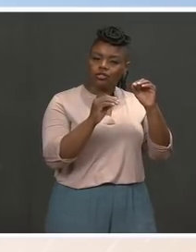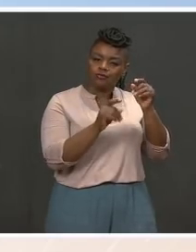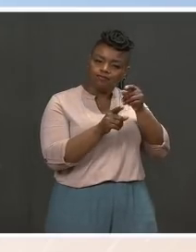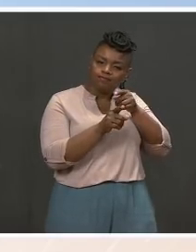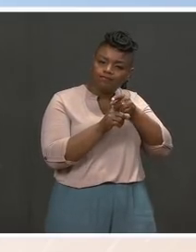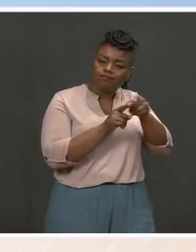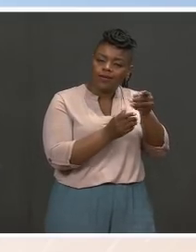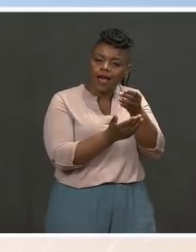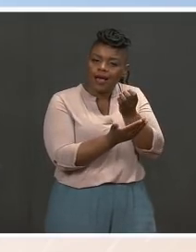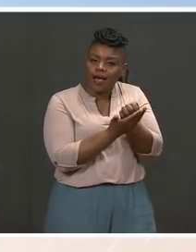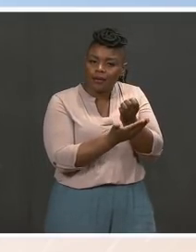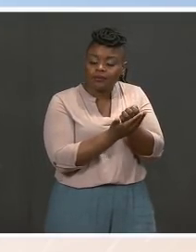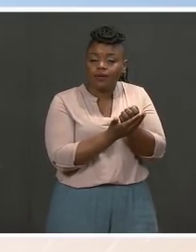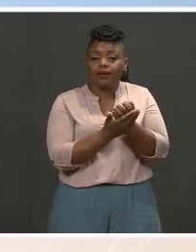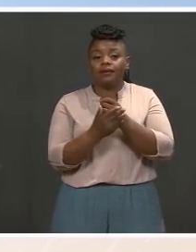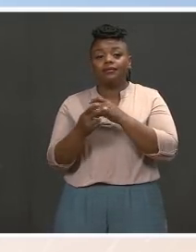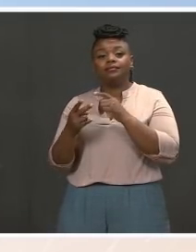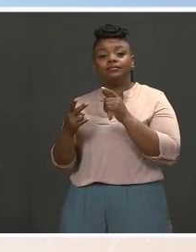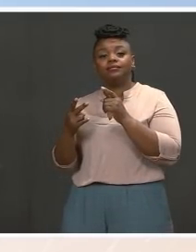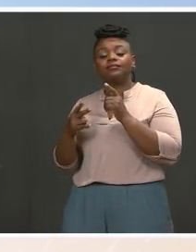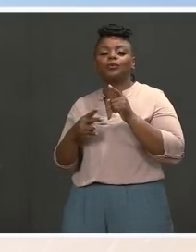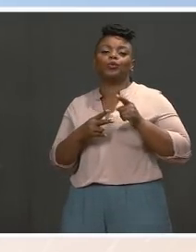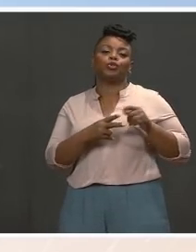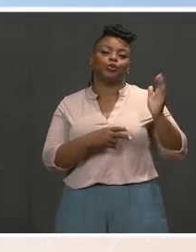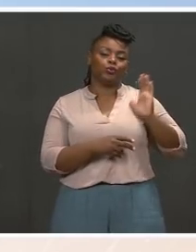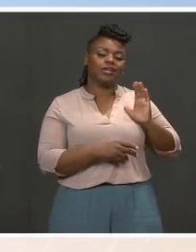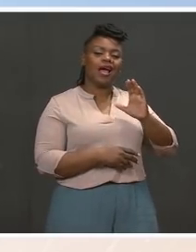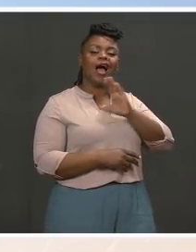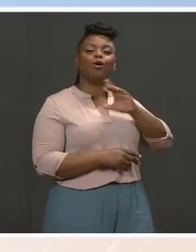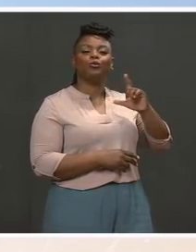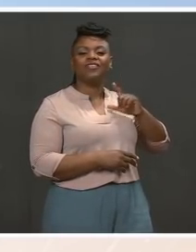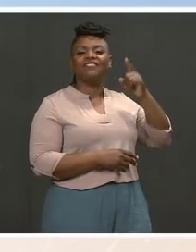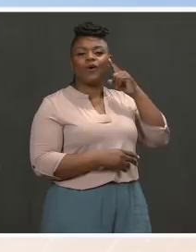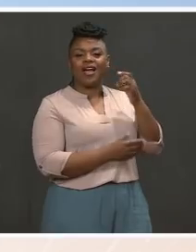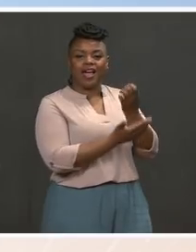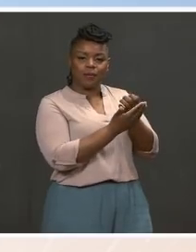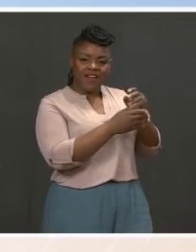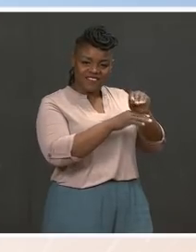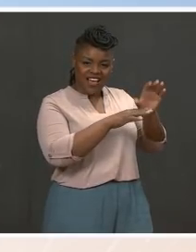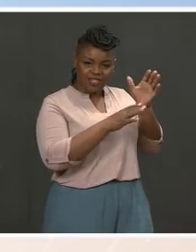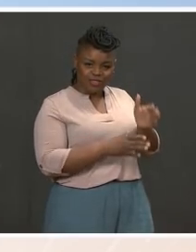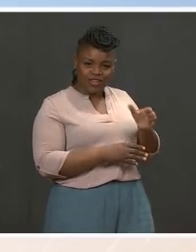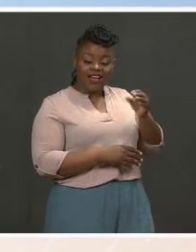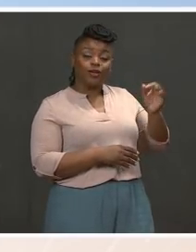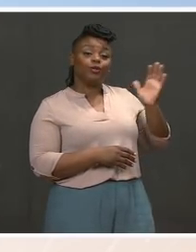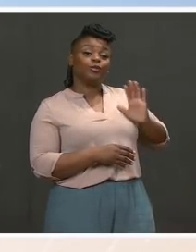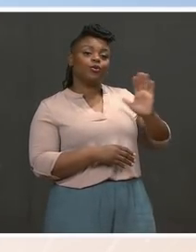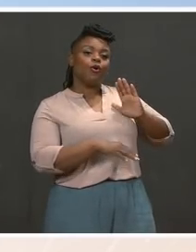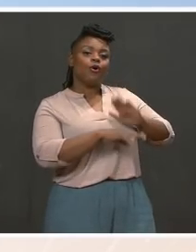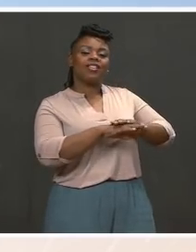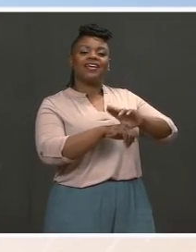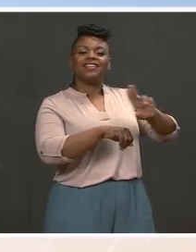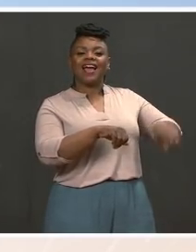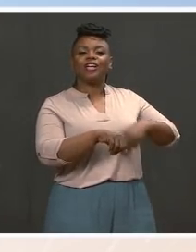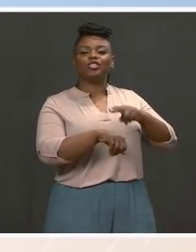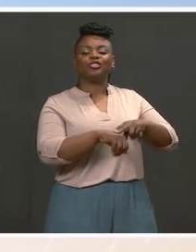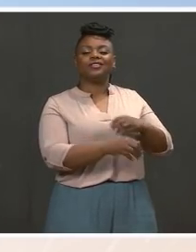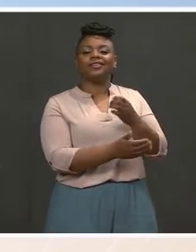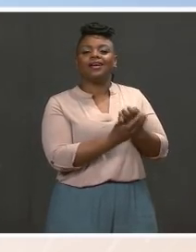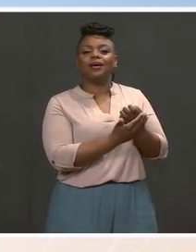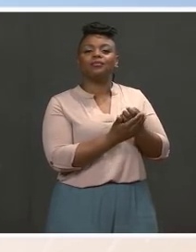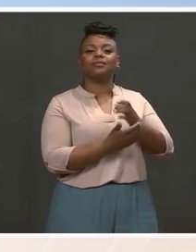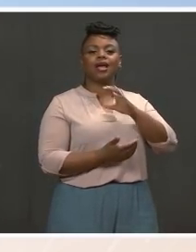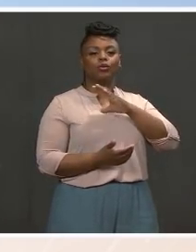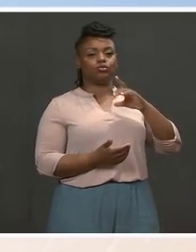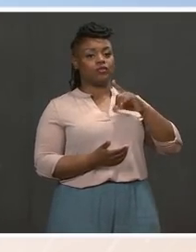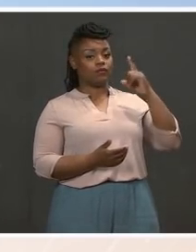of the Council of Economic Advisers in the Obama-Biden administration, and on the National Economic Council in the Clinton administration. She is the first